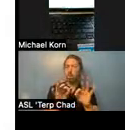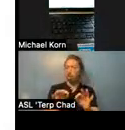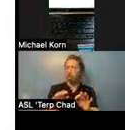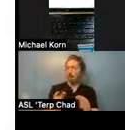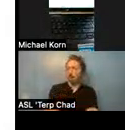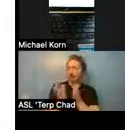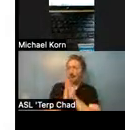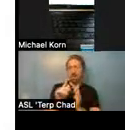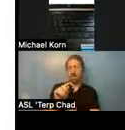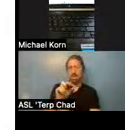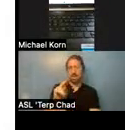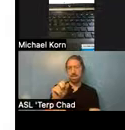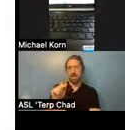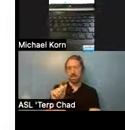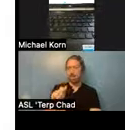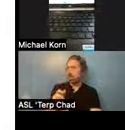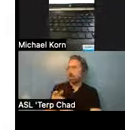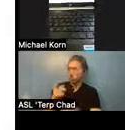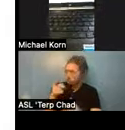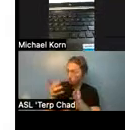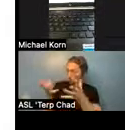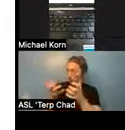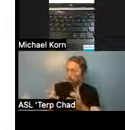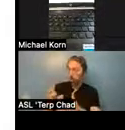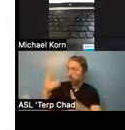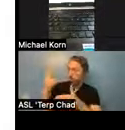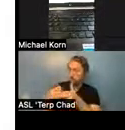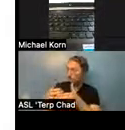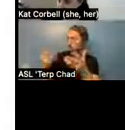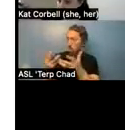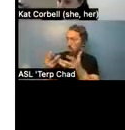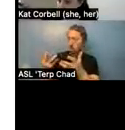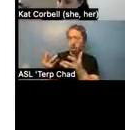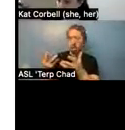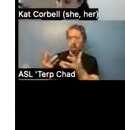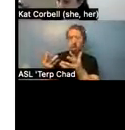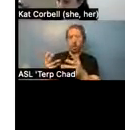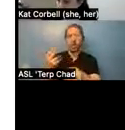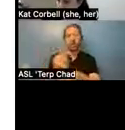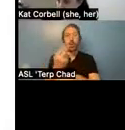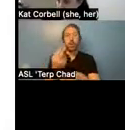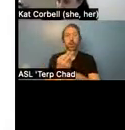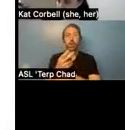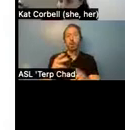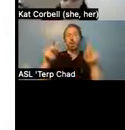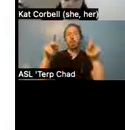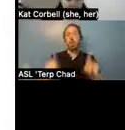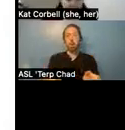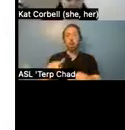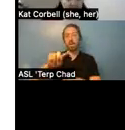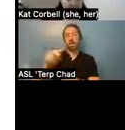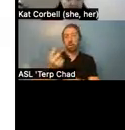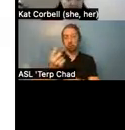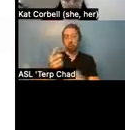called and how they wish to describe their situation. For example, using person first language people experiencing, I